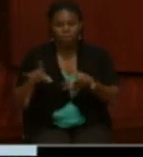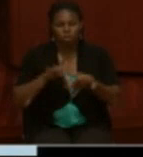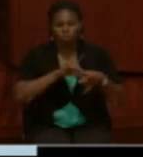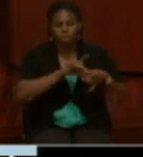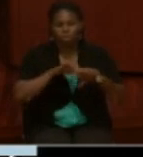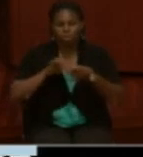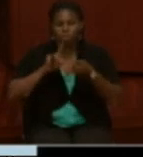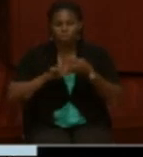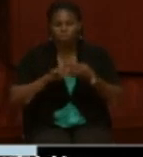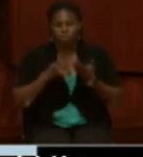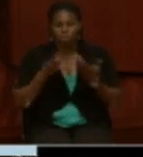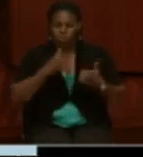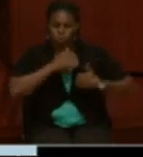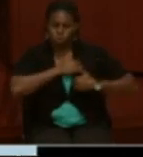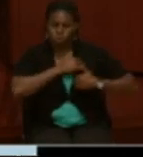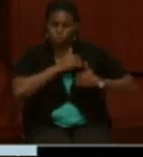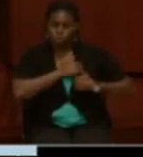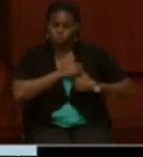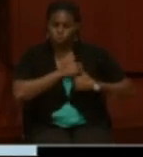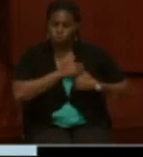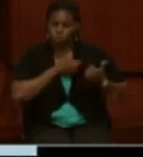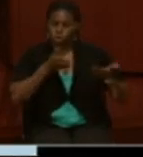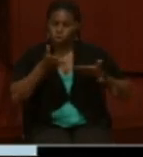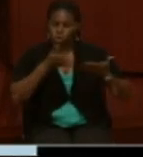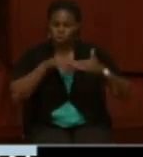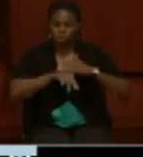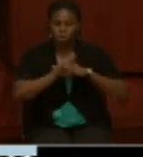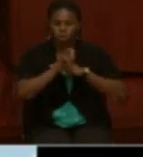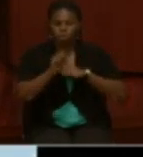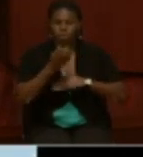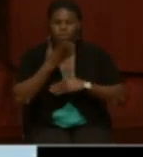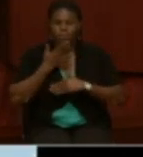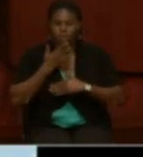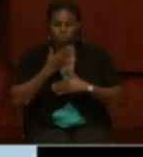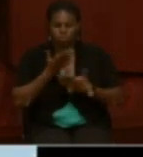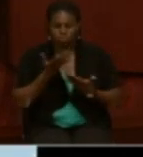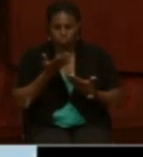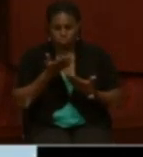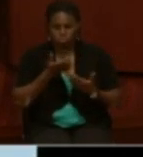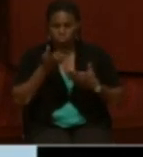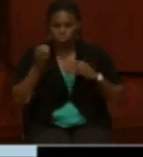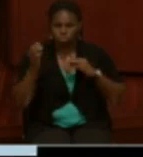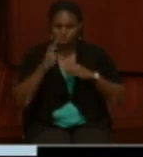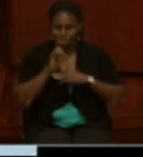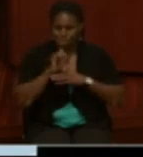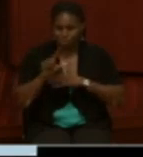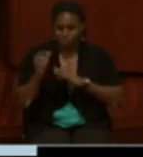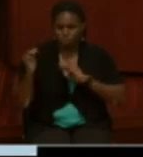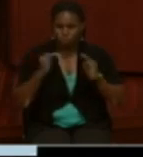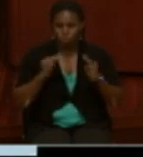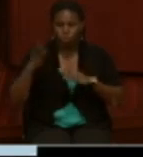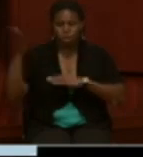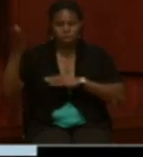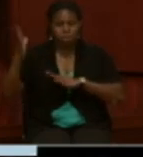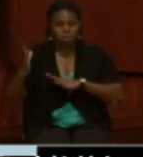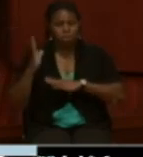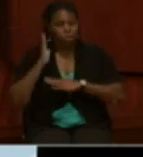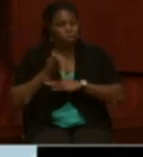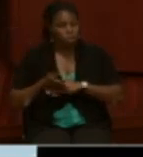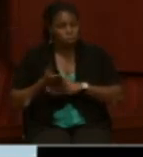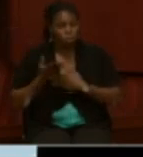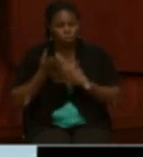to record to soldiers who served in the U.S. colored troops during the Civil War. The speaker will walk